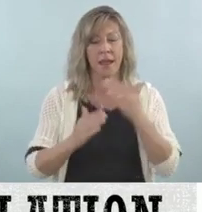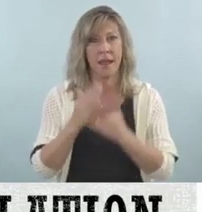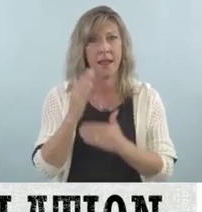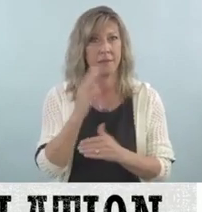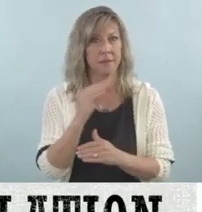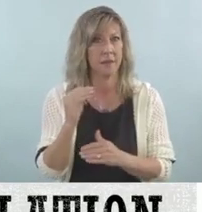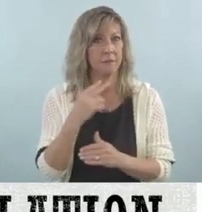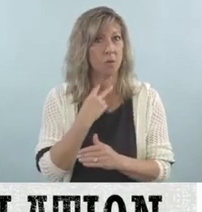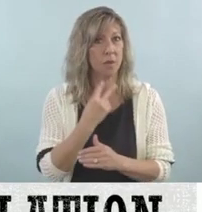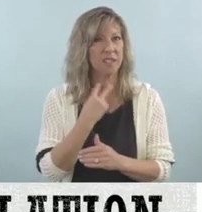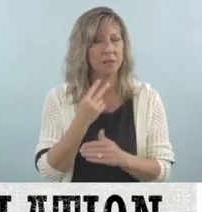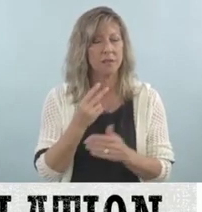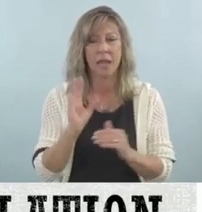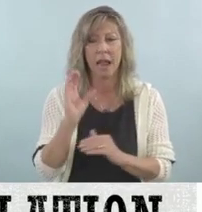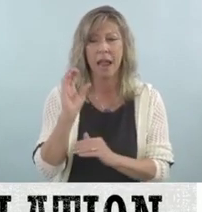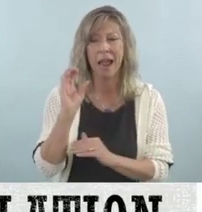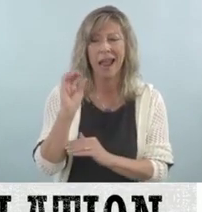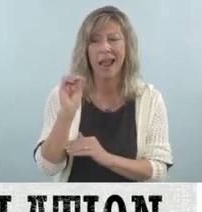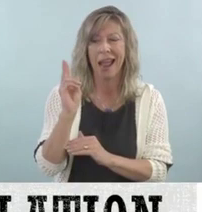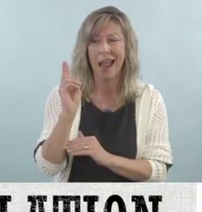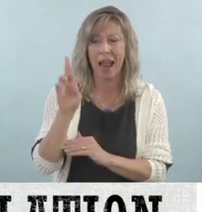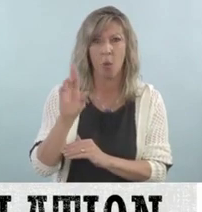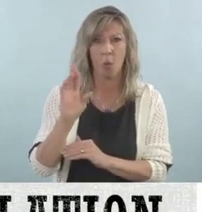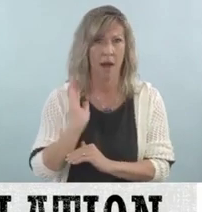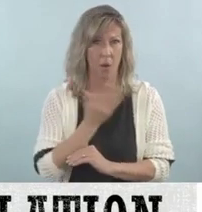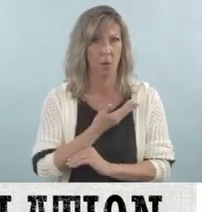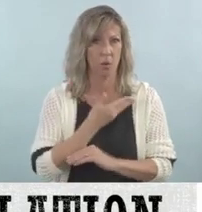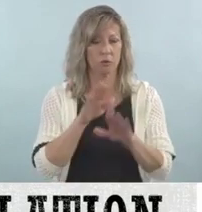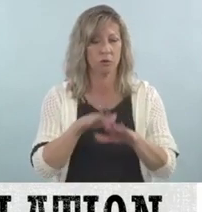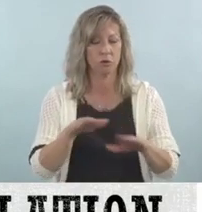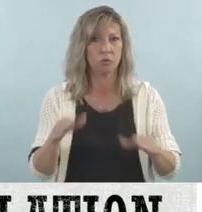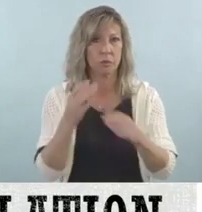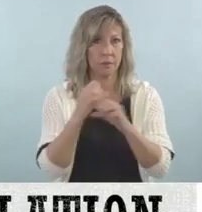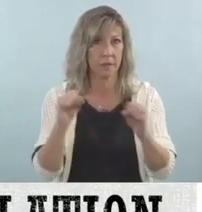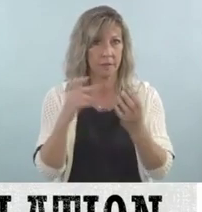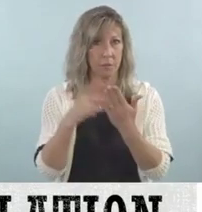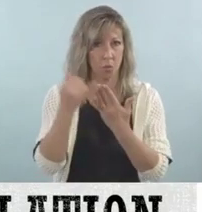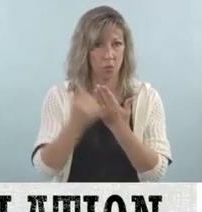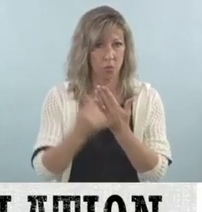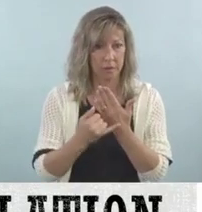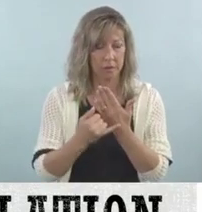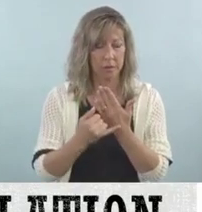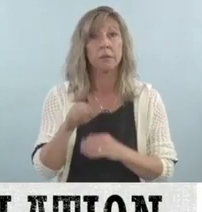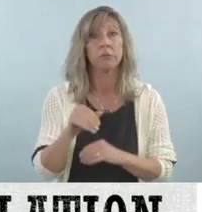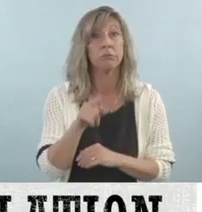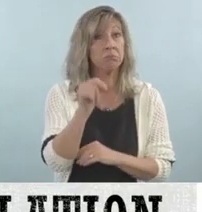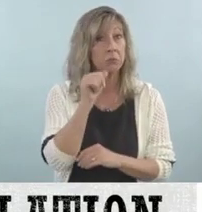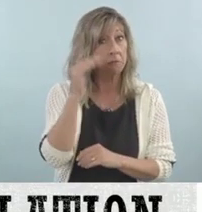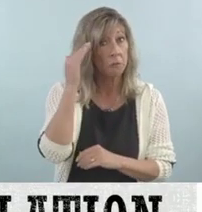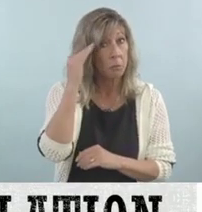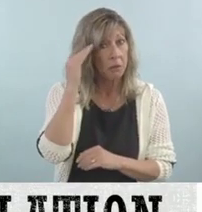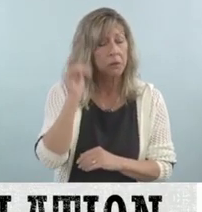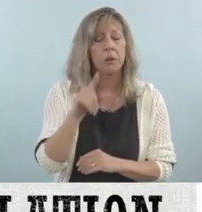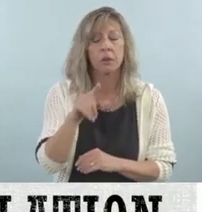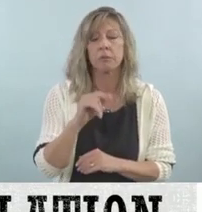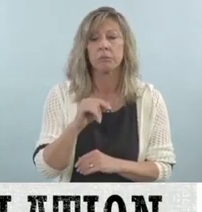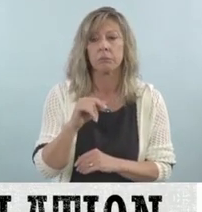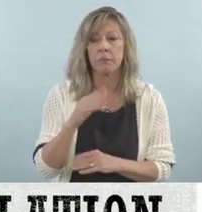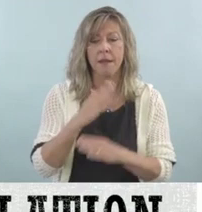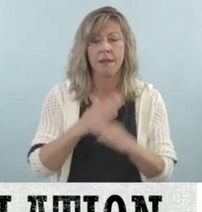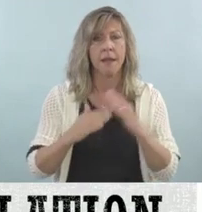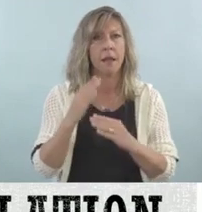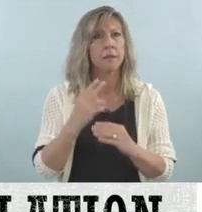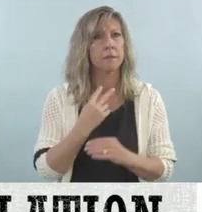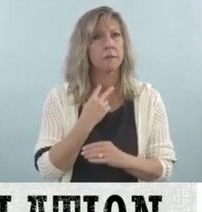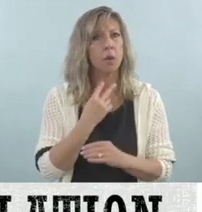project. If you're unfamiliar with this project, Hands and Voices is actively working to include training around some